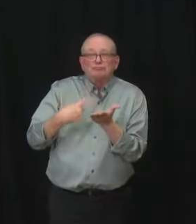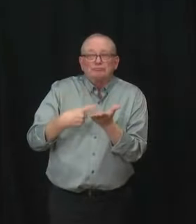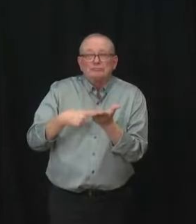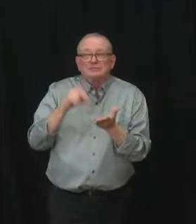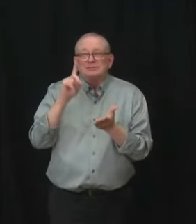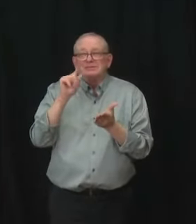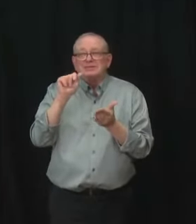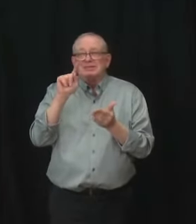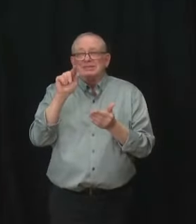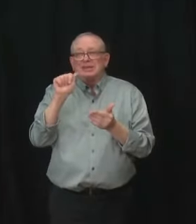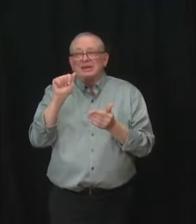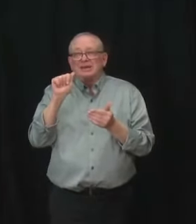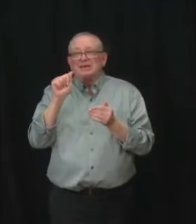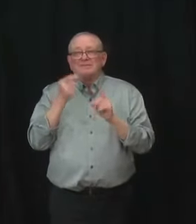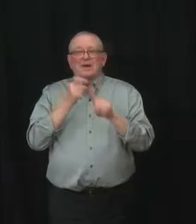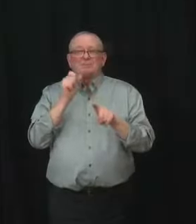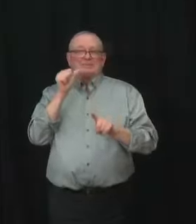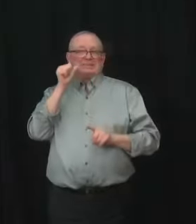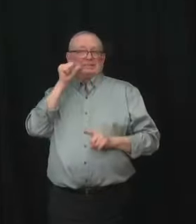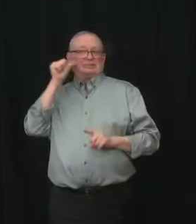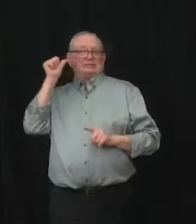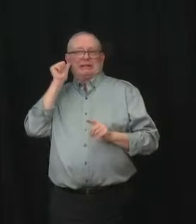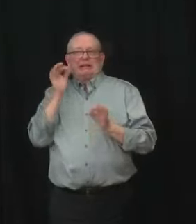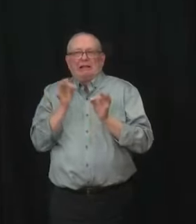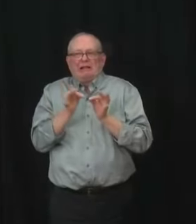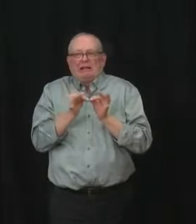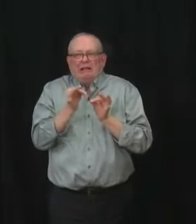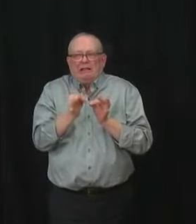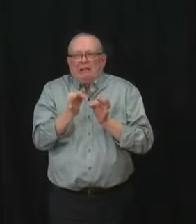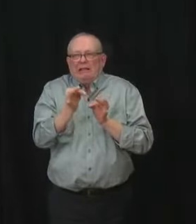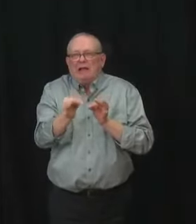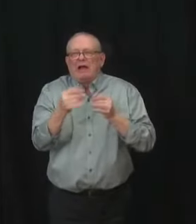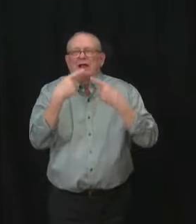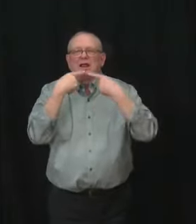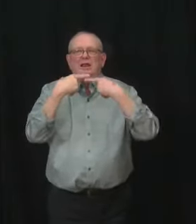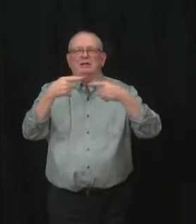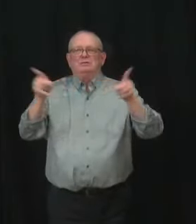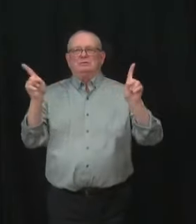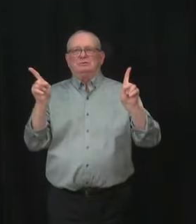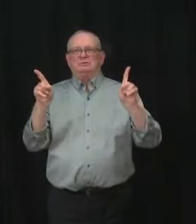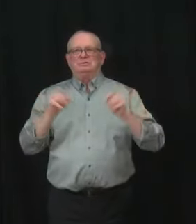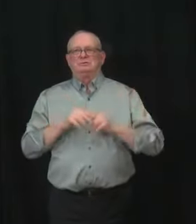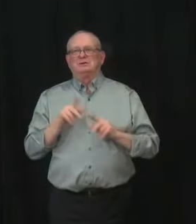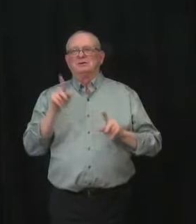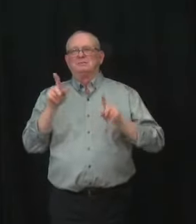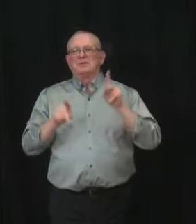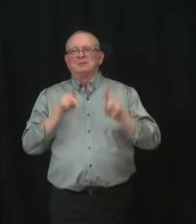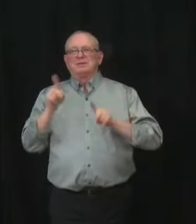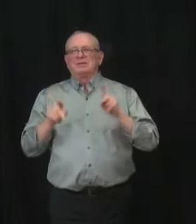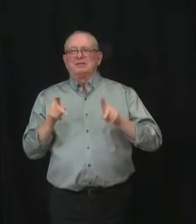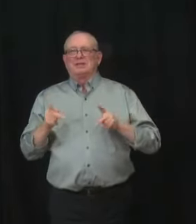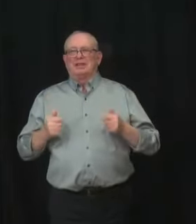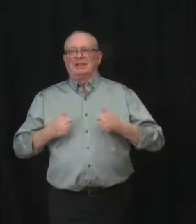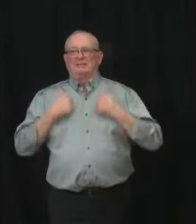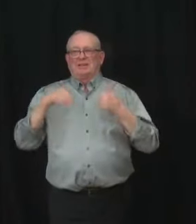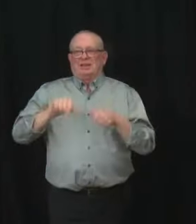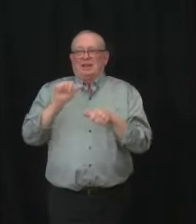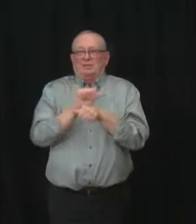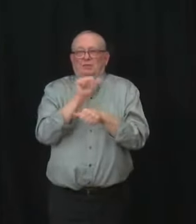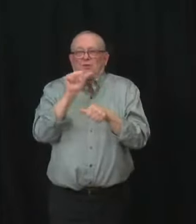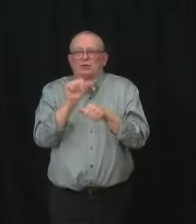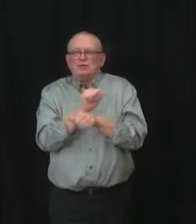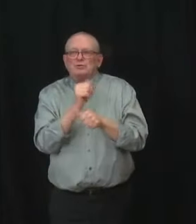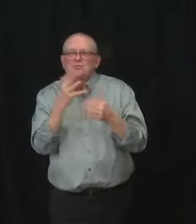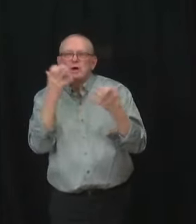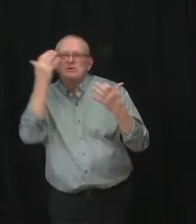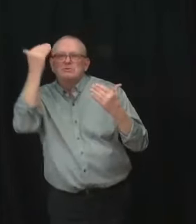...closely, and there are frustrations when we have this kind of technical issue. We have a team of dedicated professionals who work hard